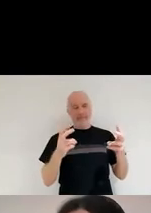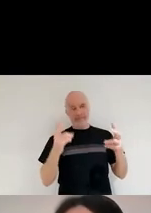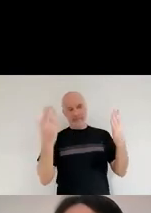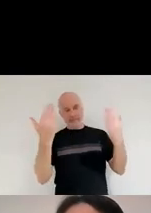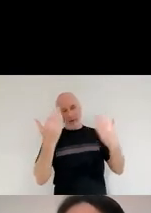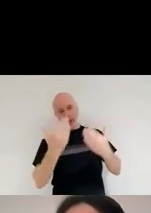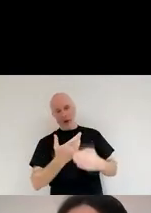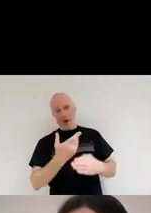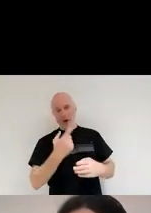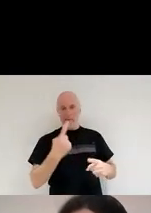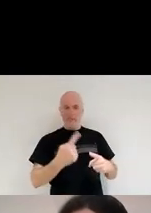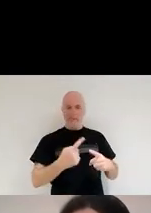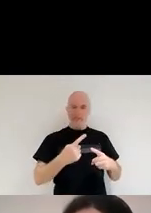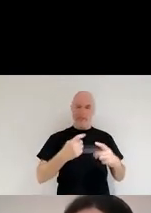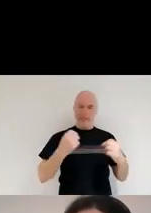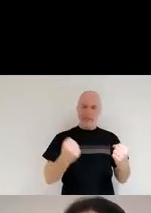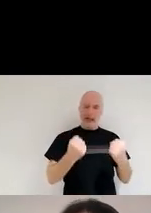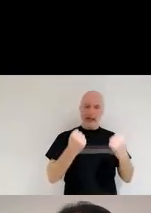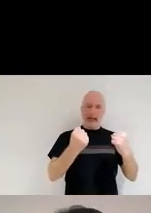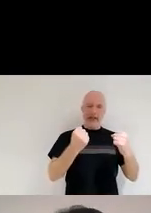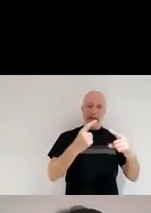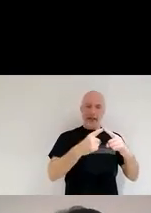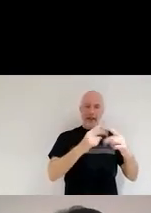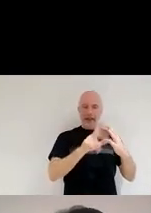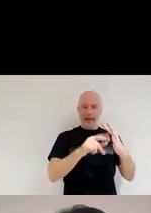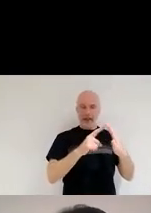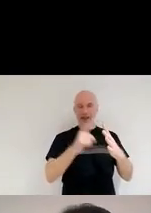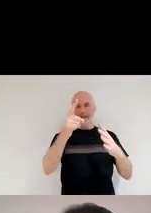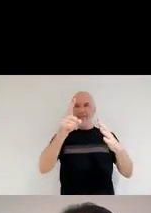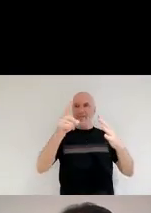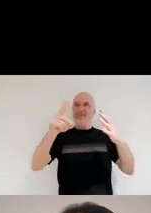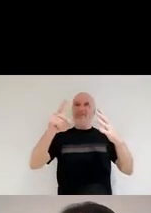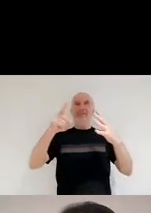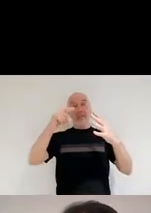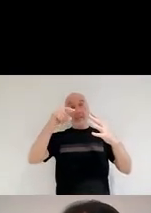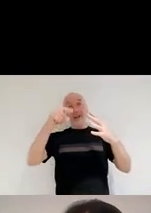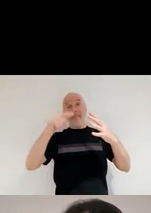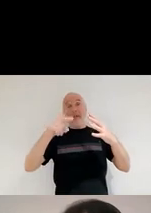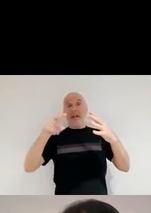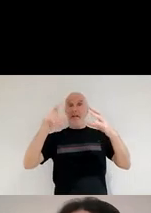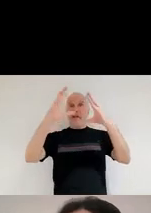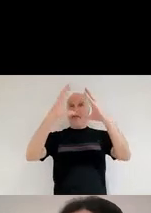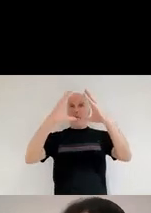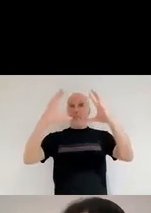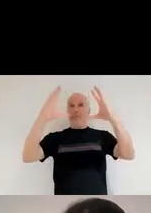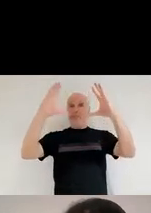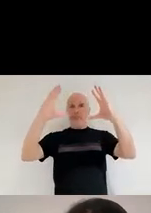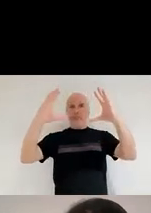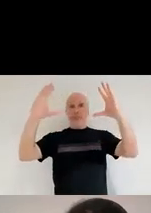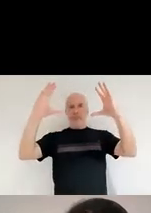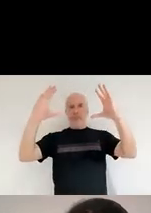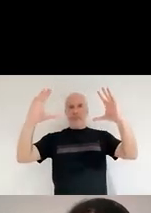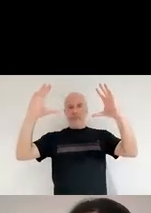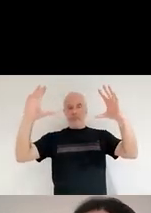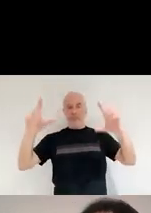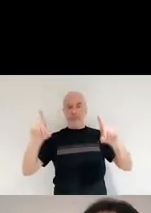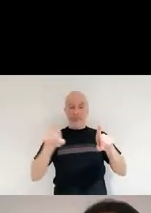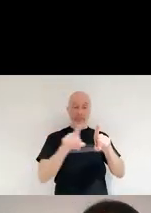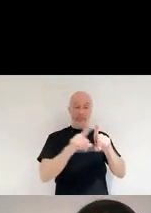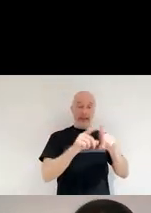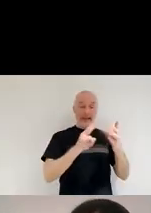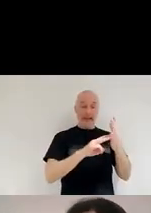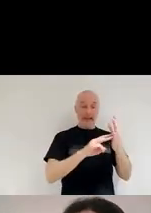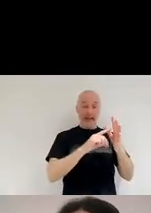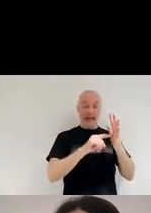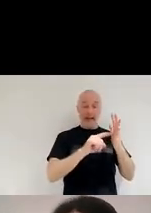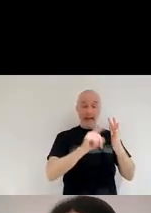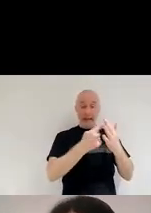makes the universe expand. And then a small amount of it, about 30%, is all the matter that we know in the universe. But even this